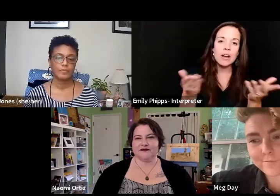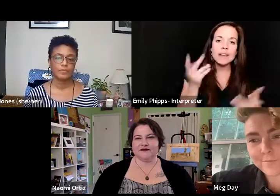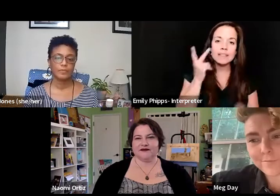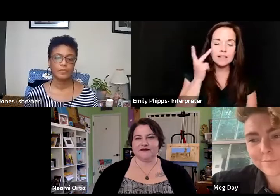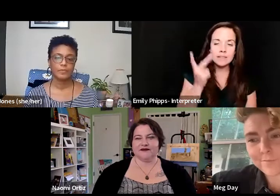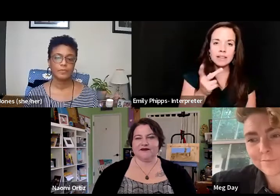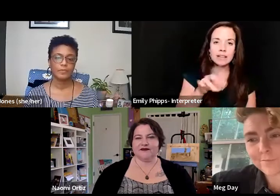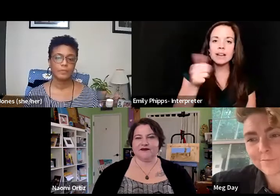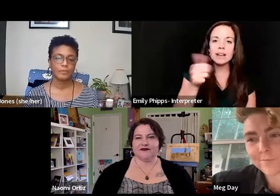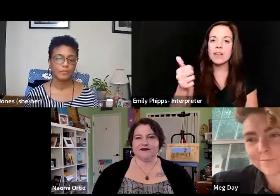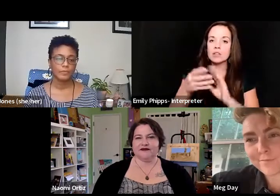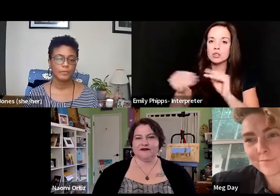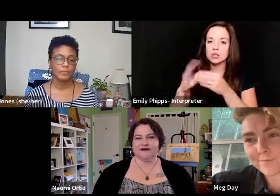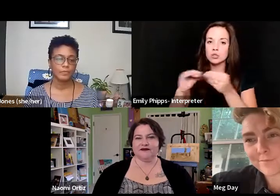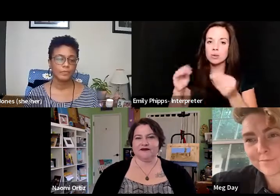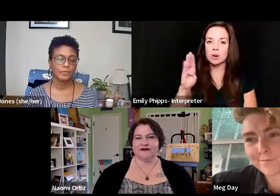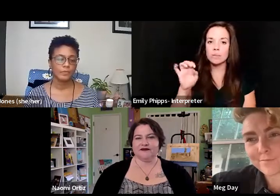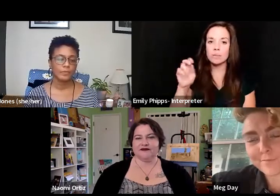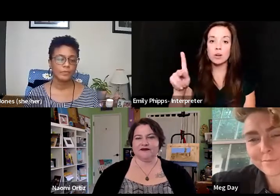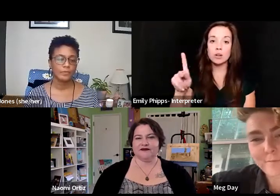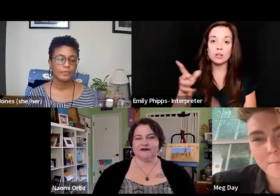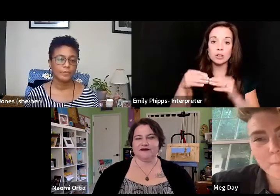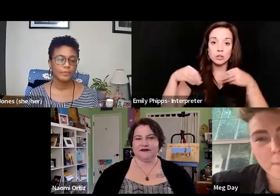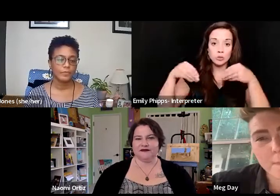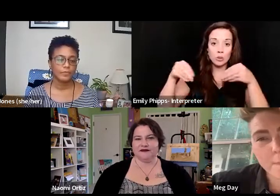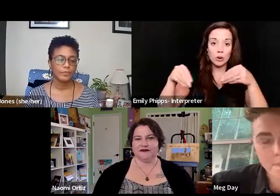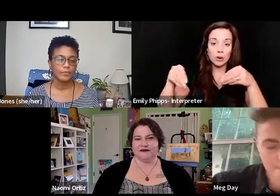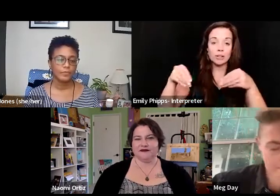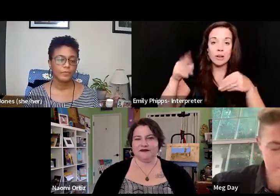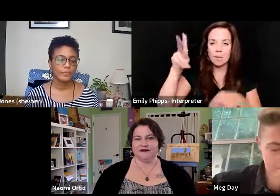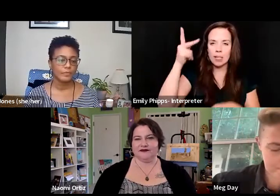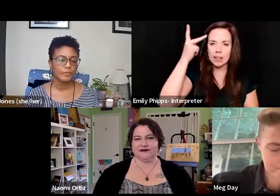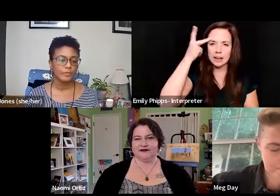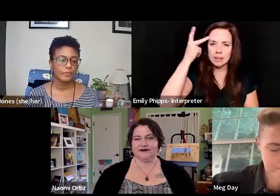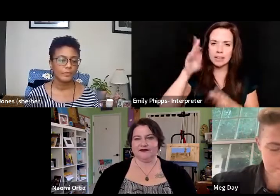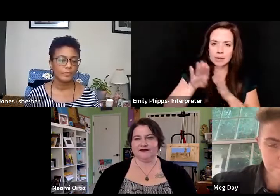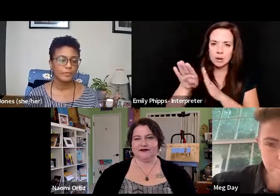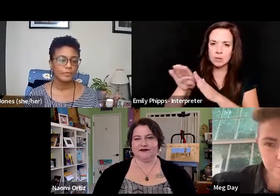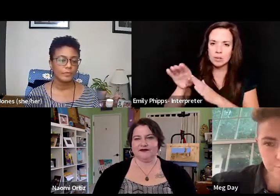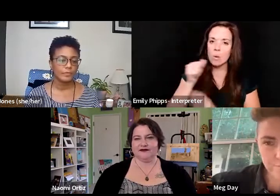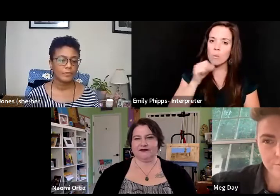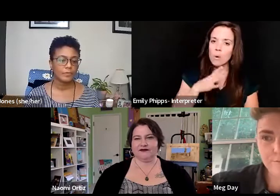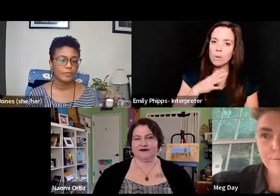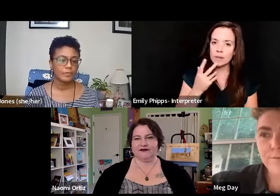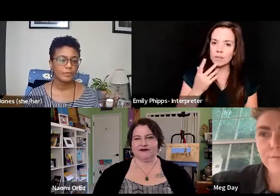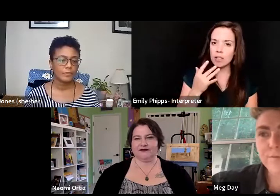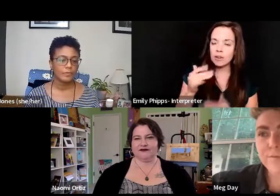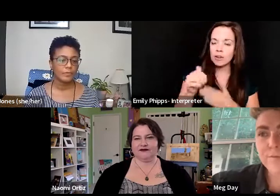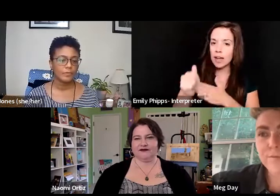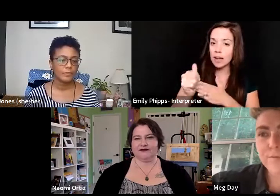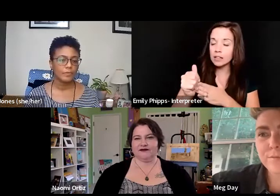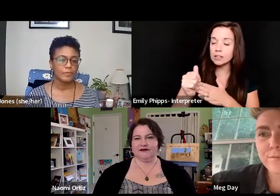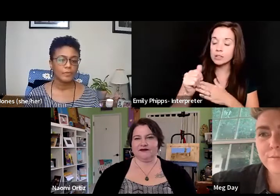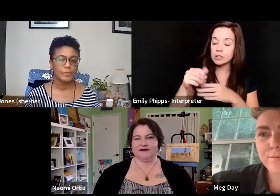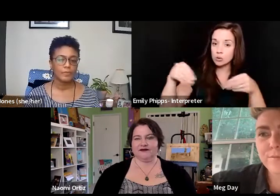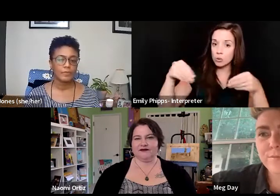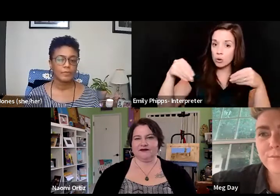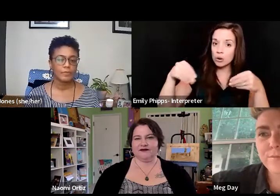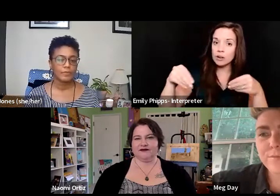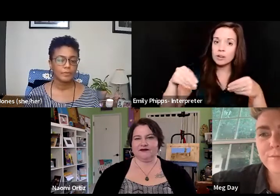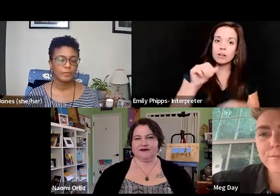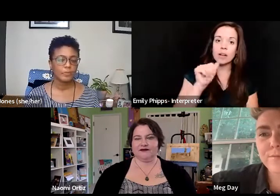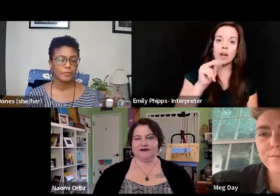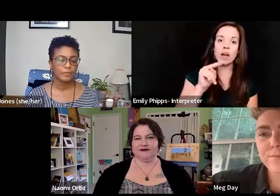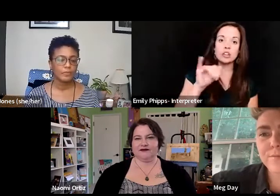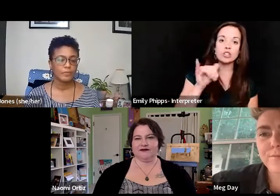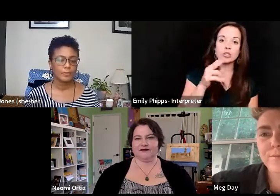another story bookstore, which is a politically progressive woman of color led store in Toronto. Anju who's been doing